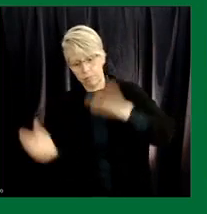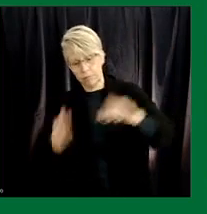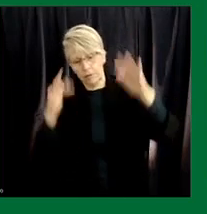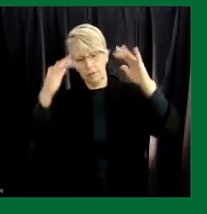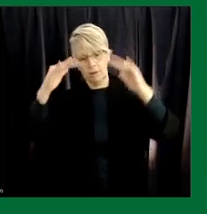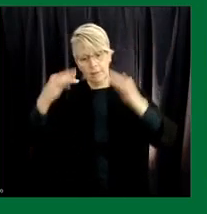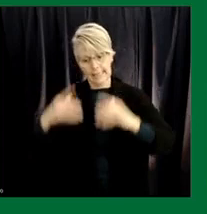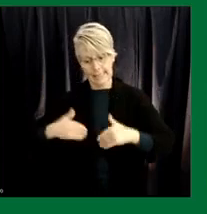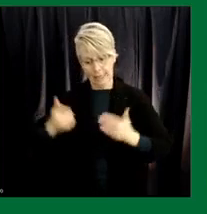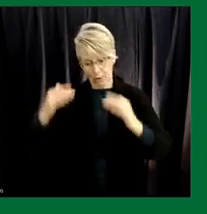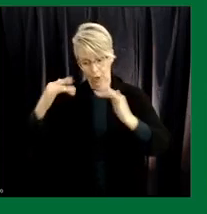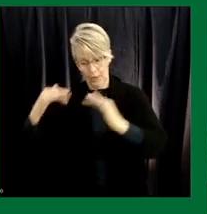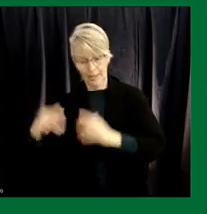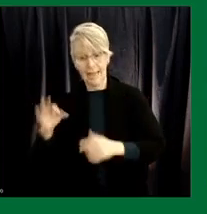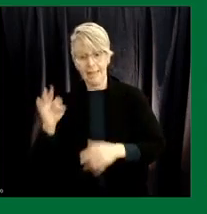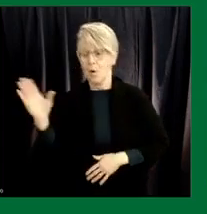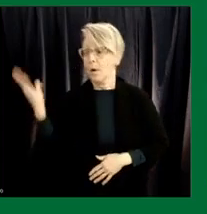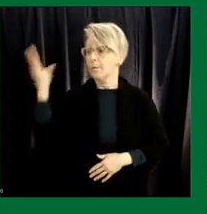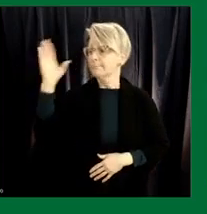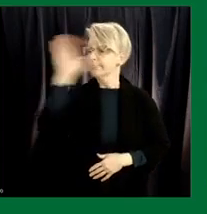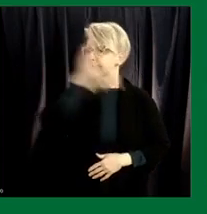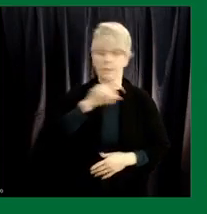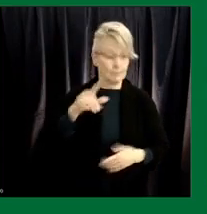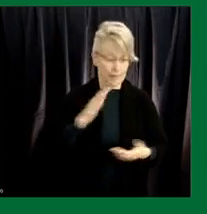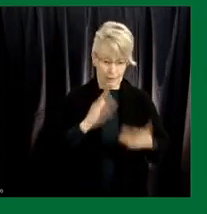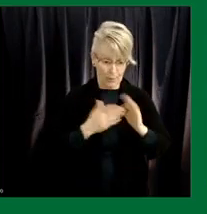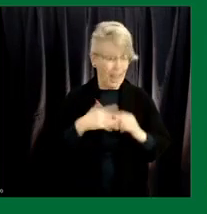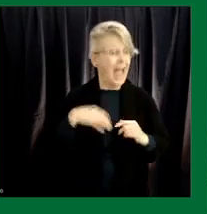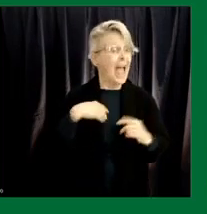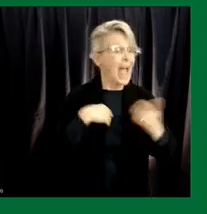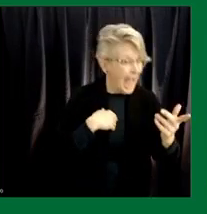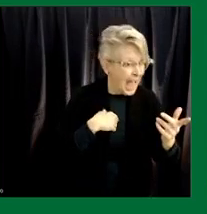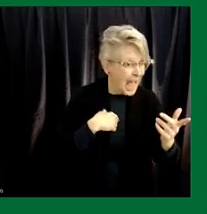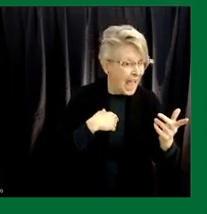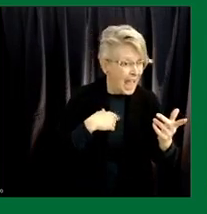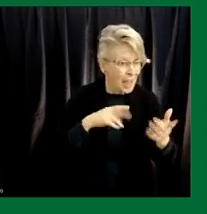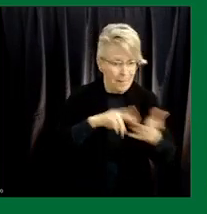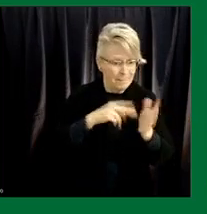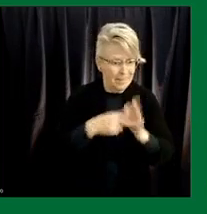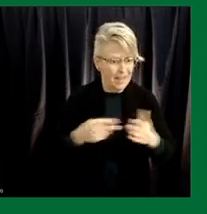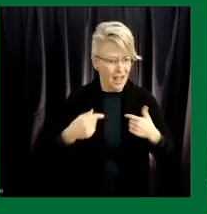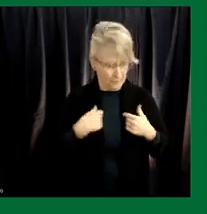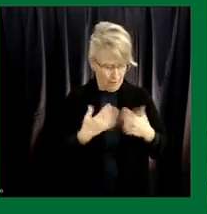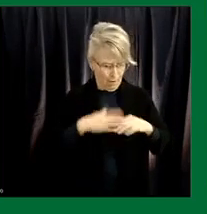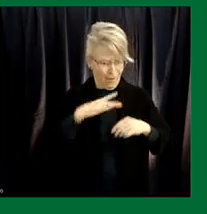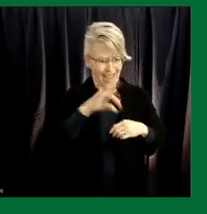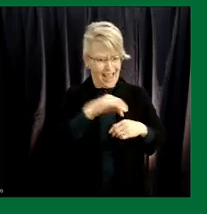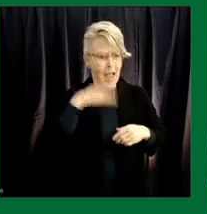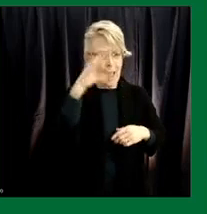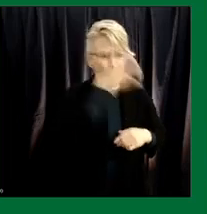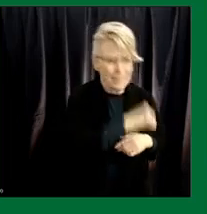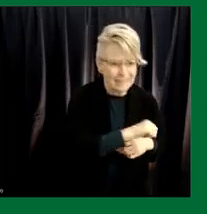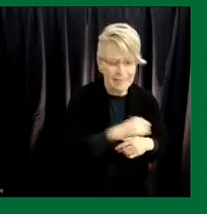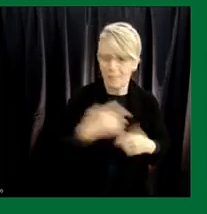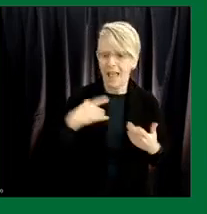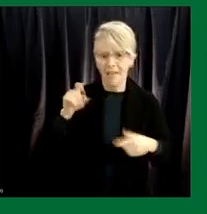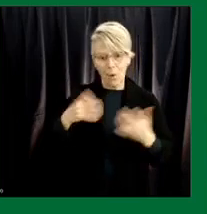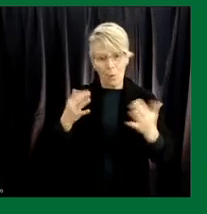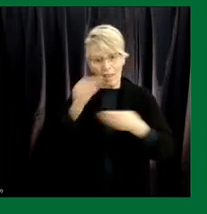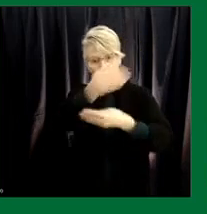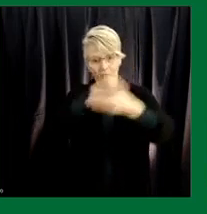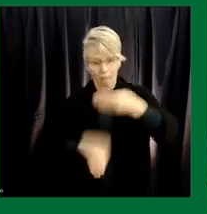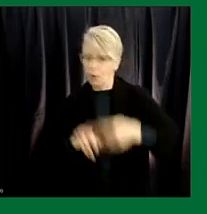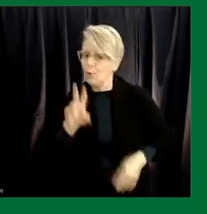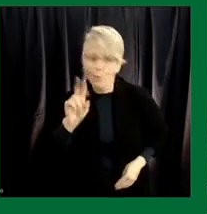reason you miss the clinic in your community once eligible you're always eligible so next time the clinic comes you will always be